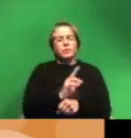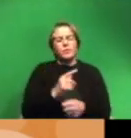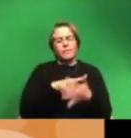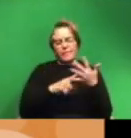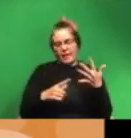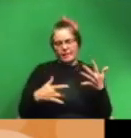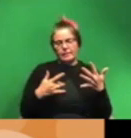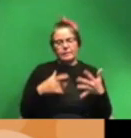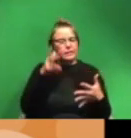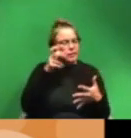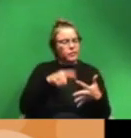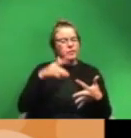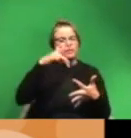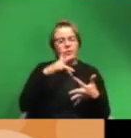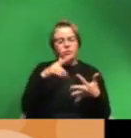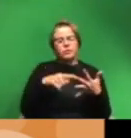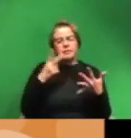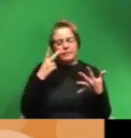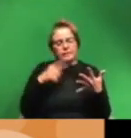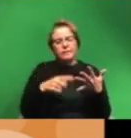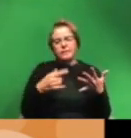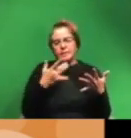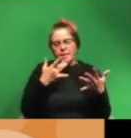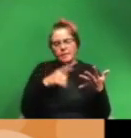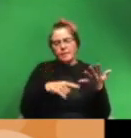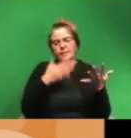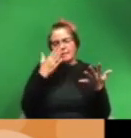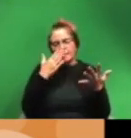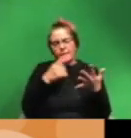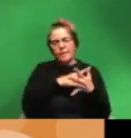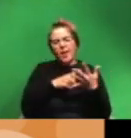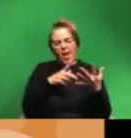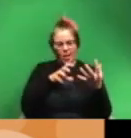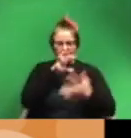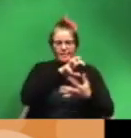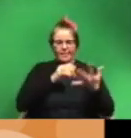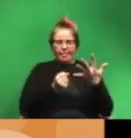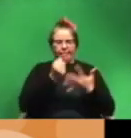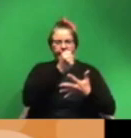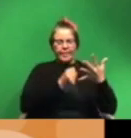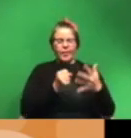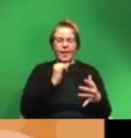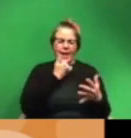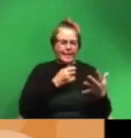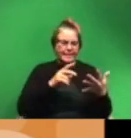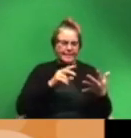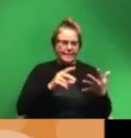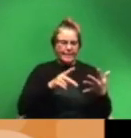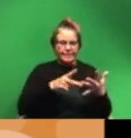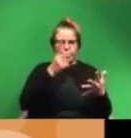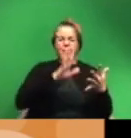are hearing touching seeing tasting and smelling i always like mix those up or accidentally double one or something like that